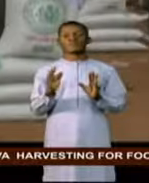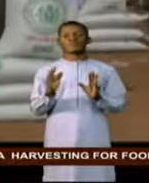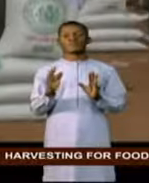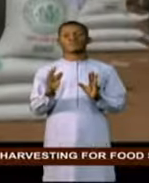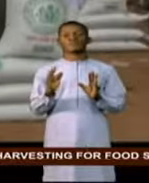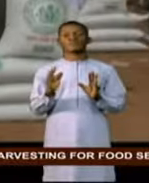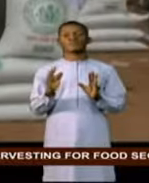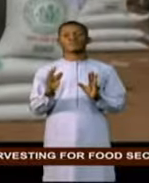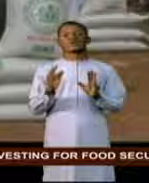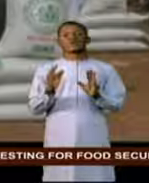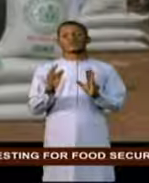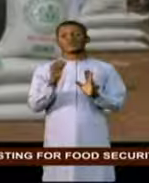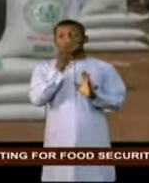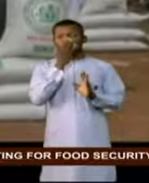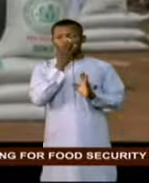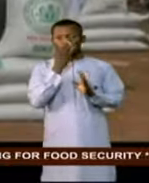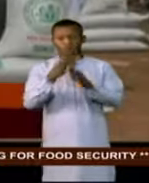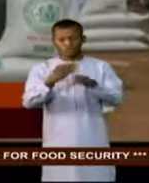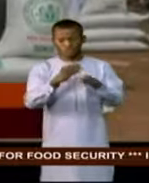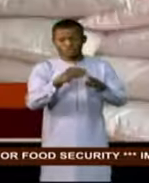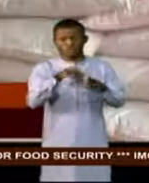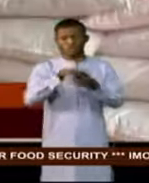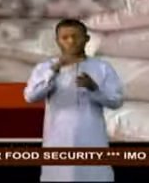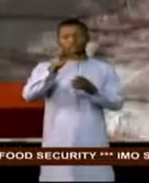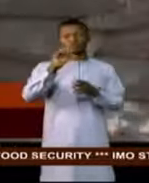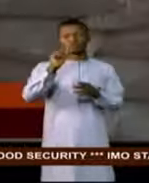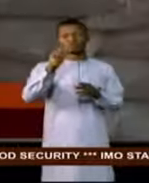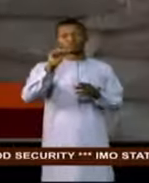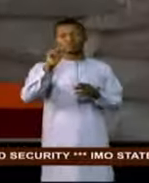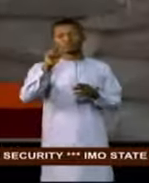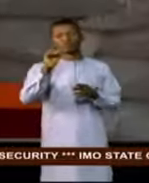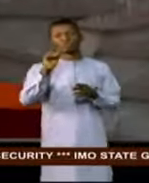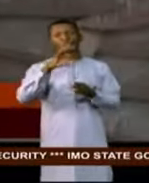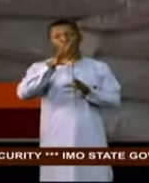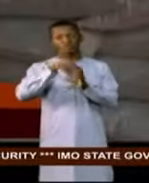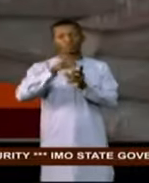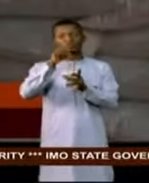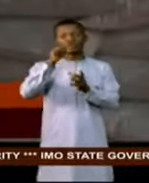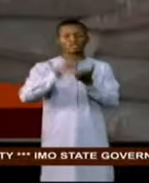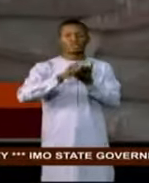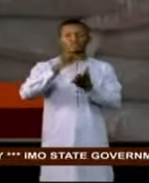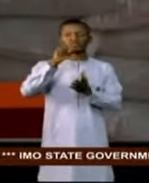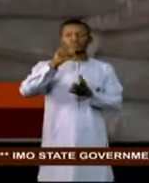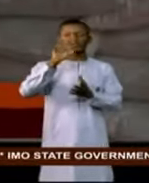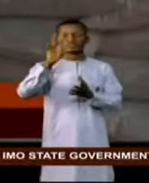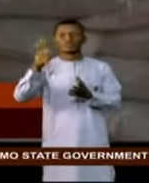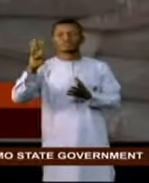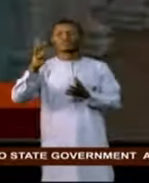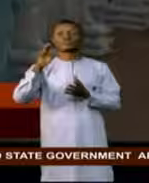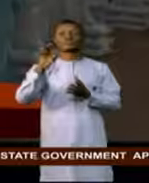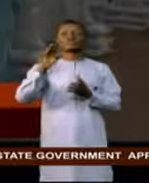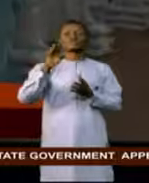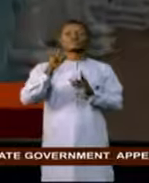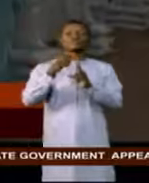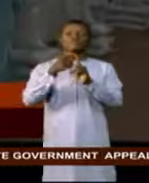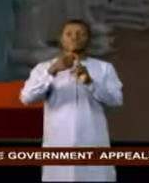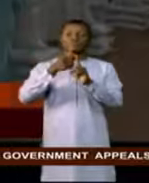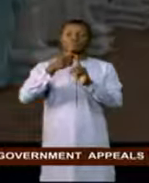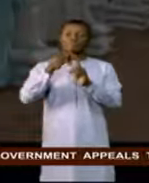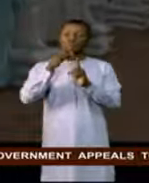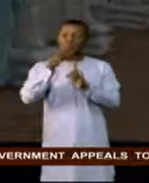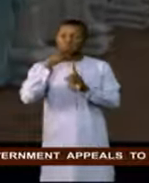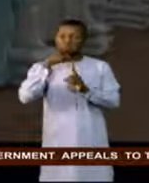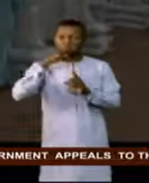The items delivered in Sokota include 1,701.6 metric tons of maize. These food